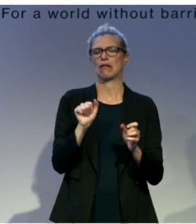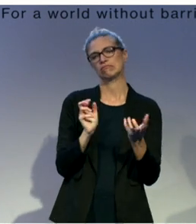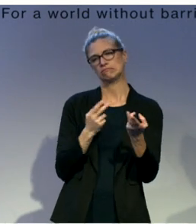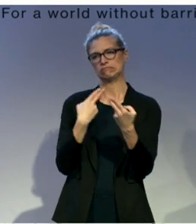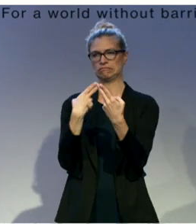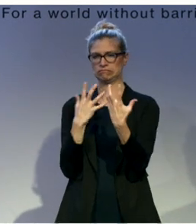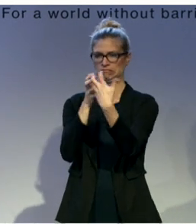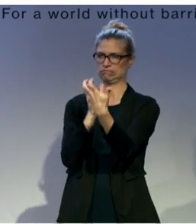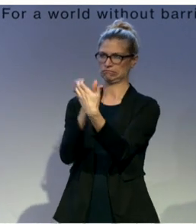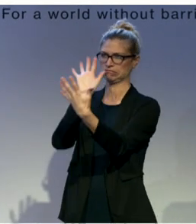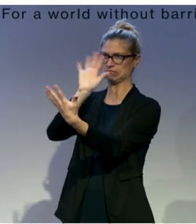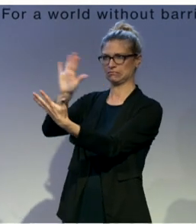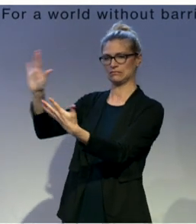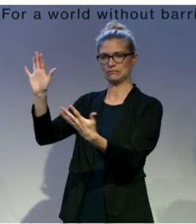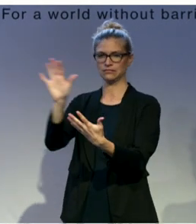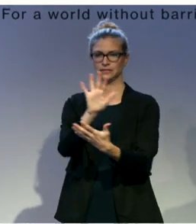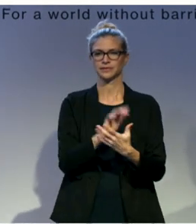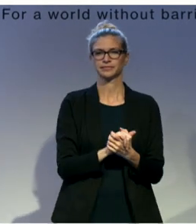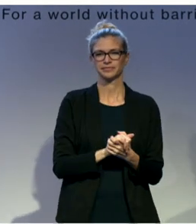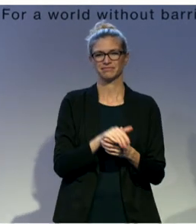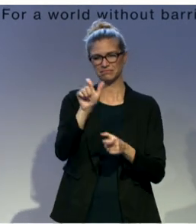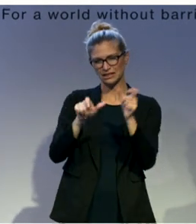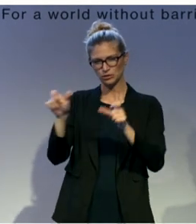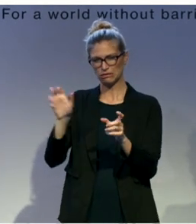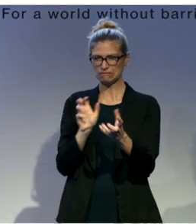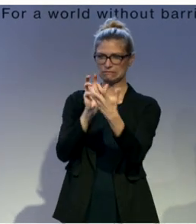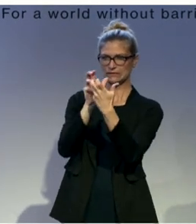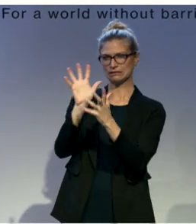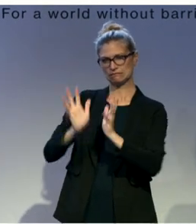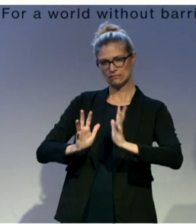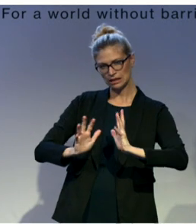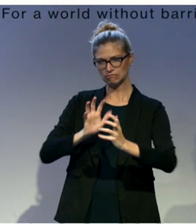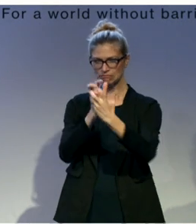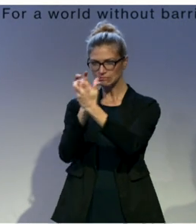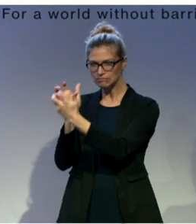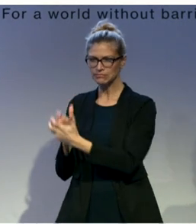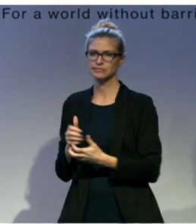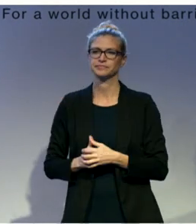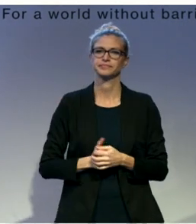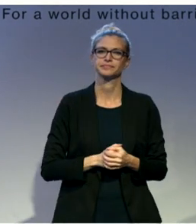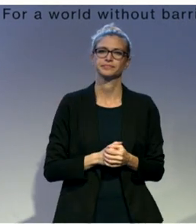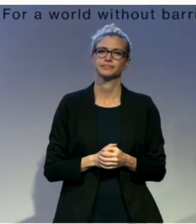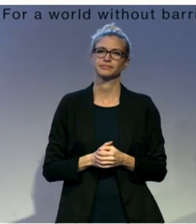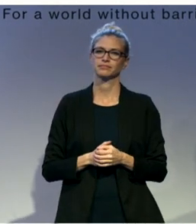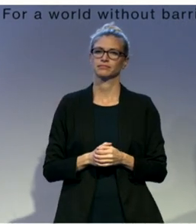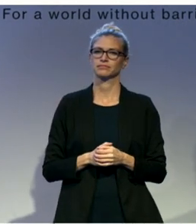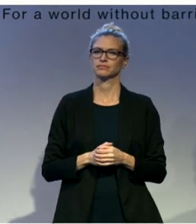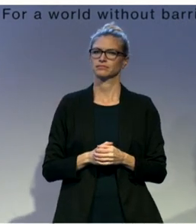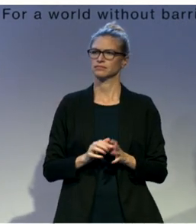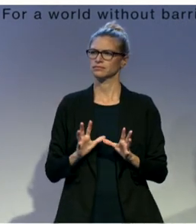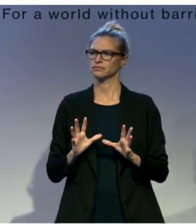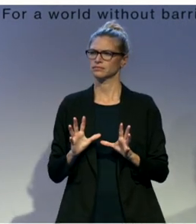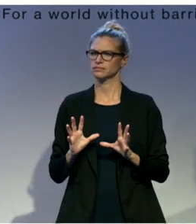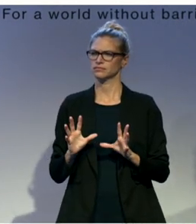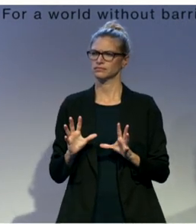body, the deaf body in that territory to endorse the content being placed on the platform. I'm just going to kill this quickly. Just describe for those who